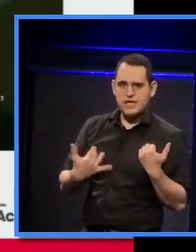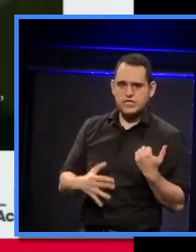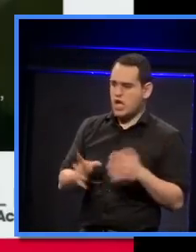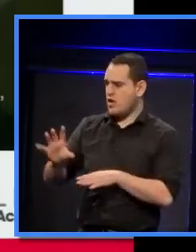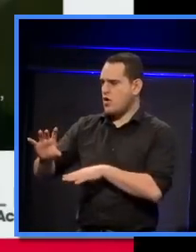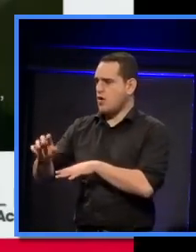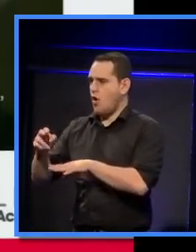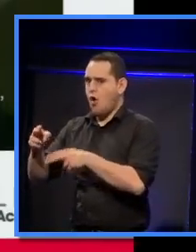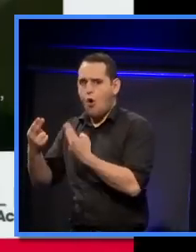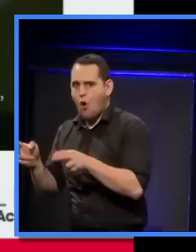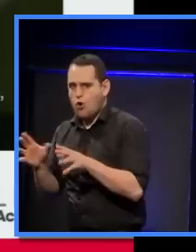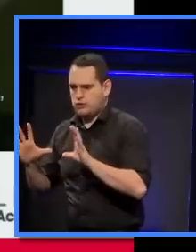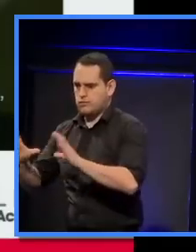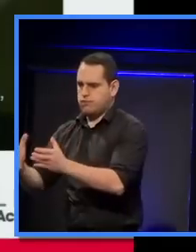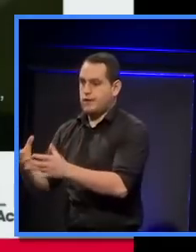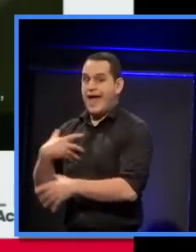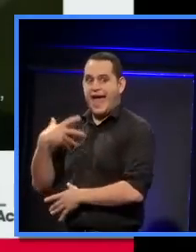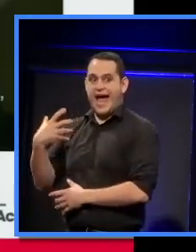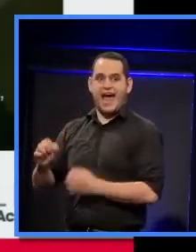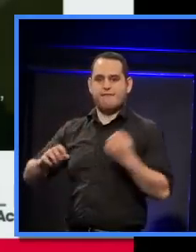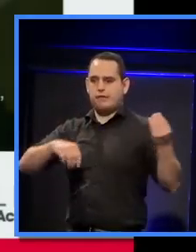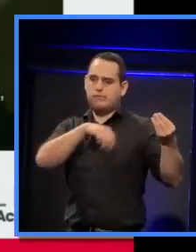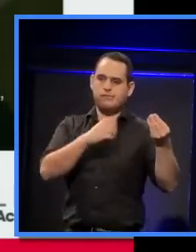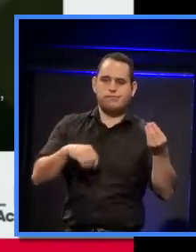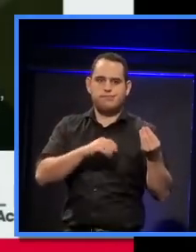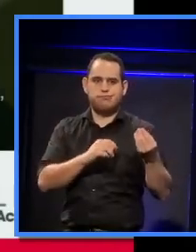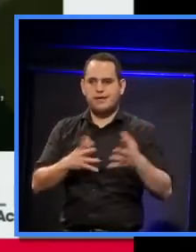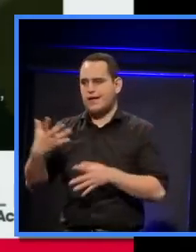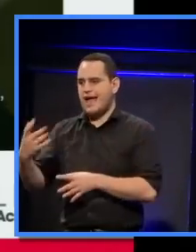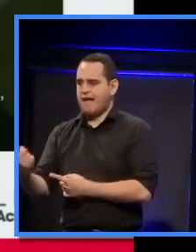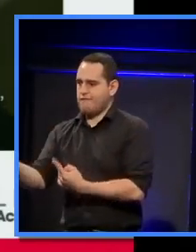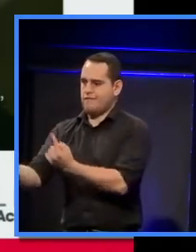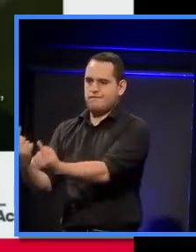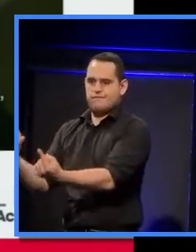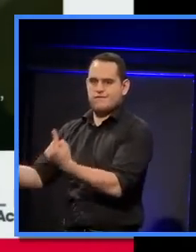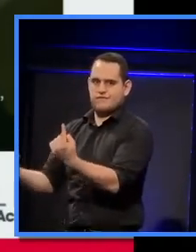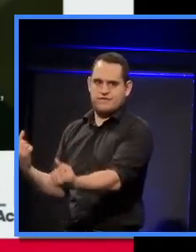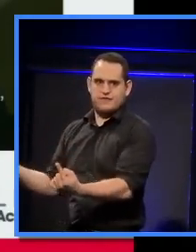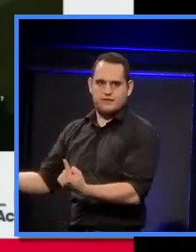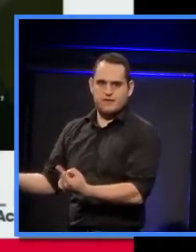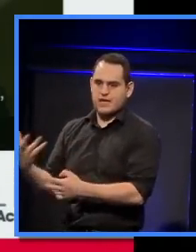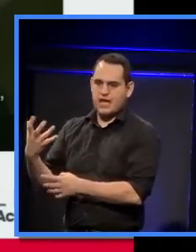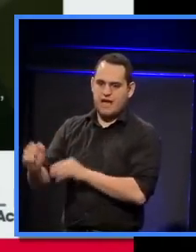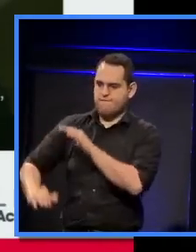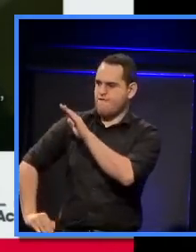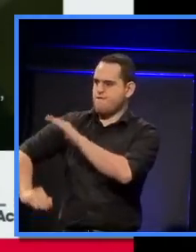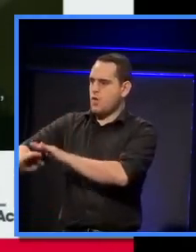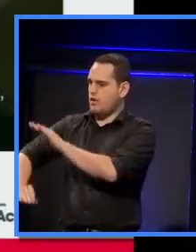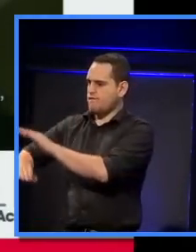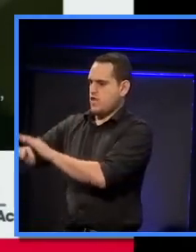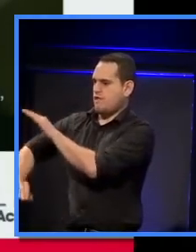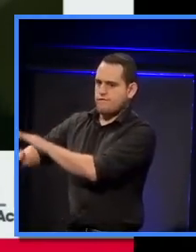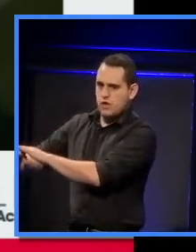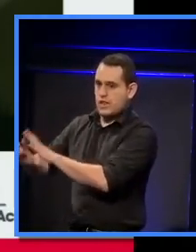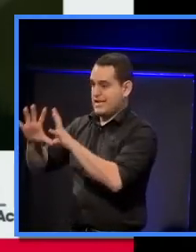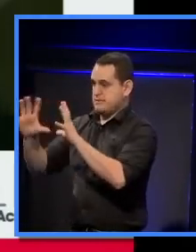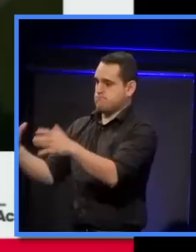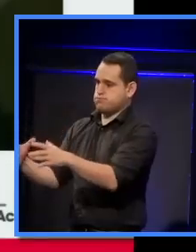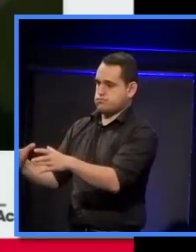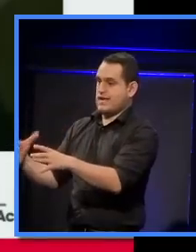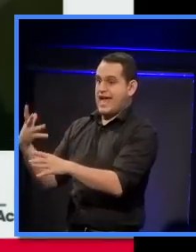we have our instruments, we have our single violins, we have our whole orchestra, whatever.